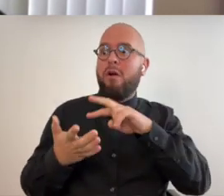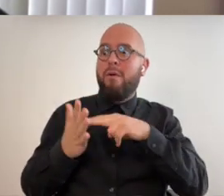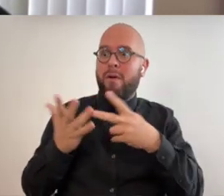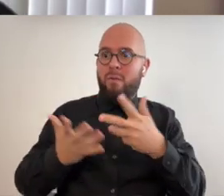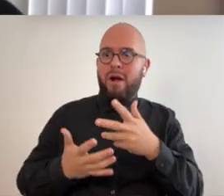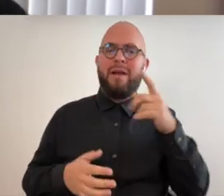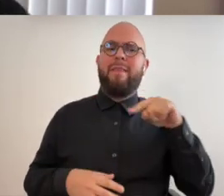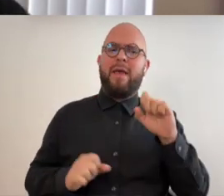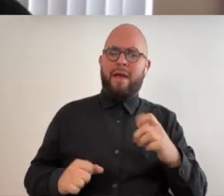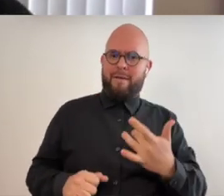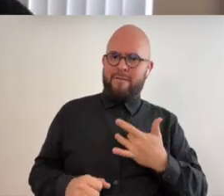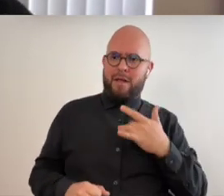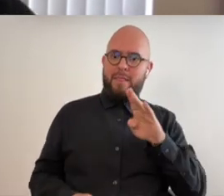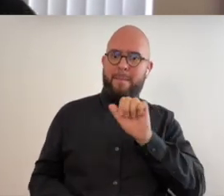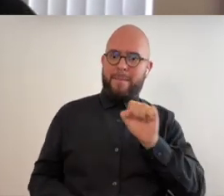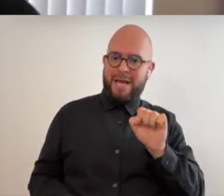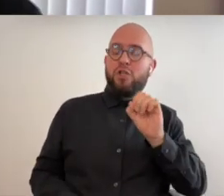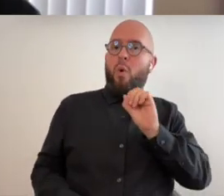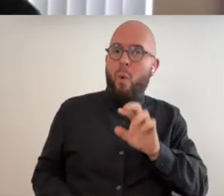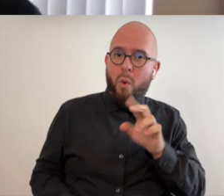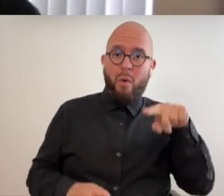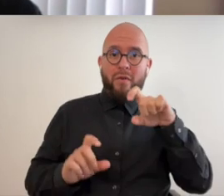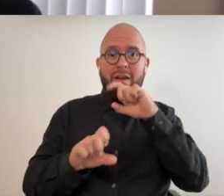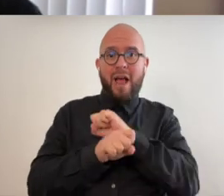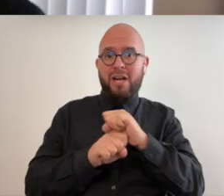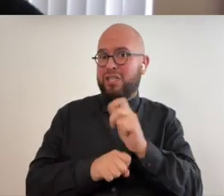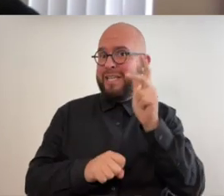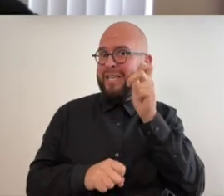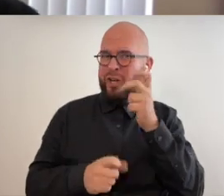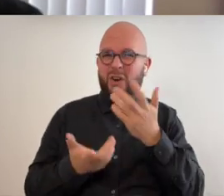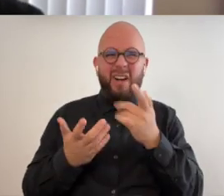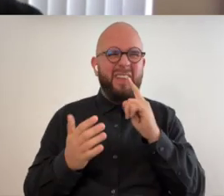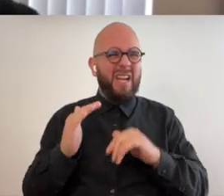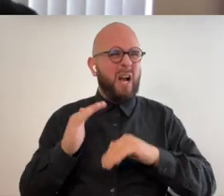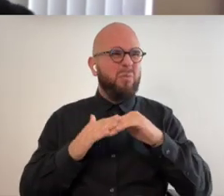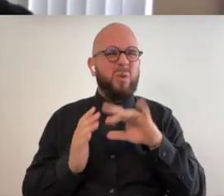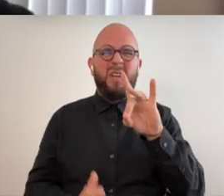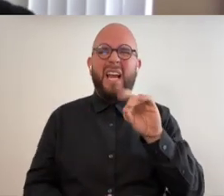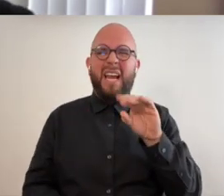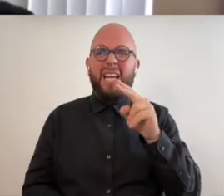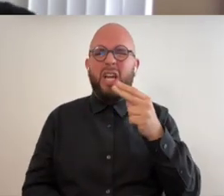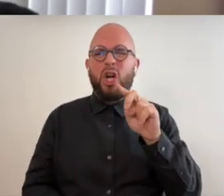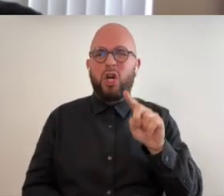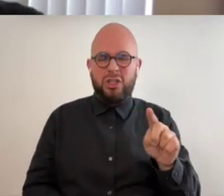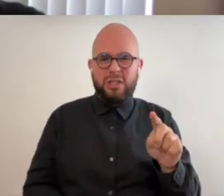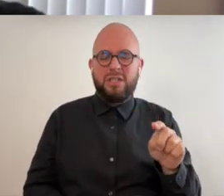sense the vibration of bass frequencies or they can actually hear up to i think it's about 80 hertz